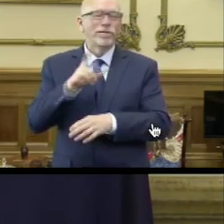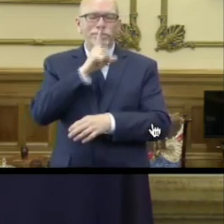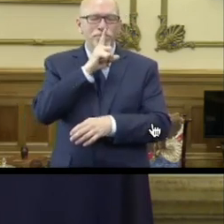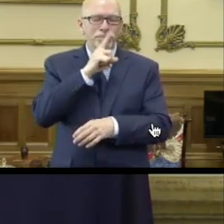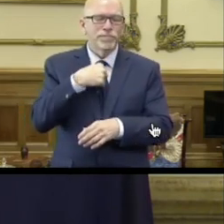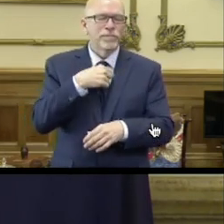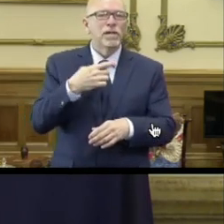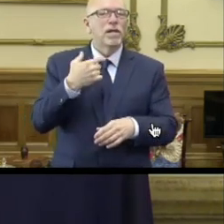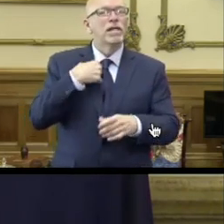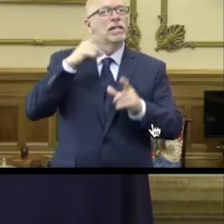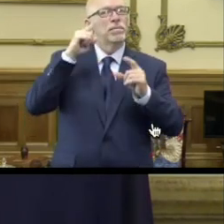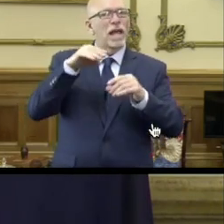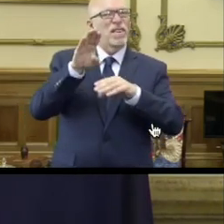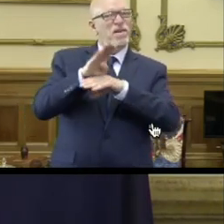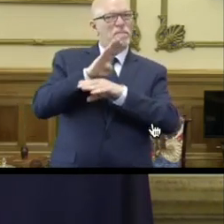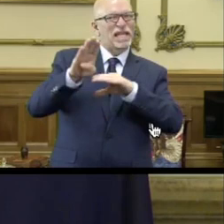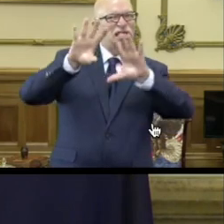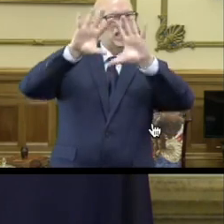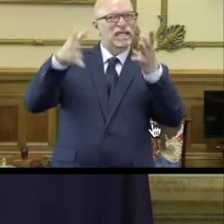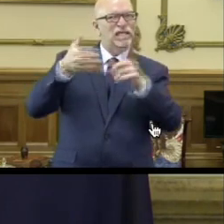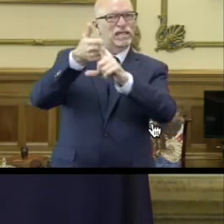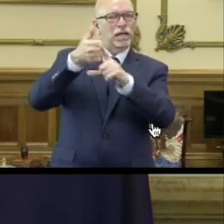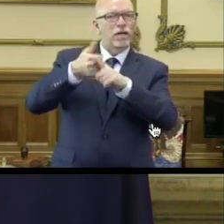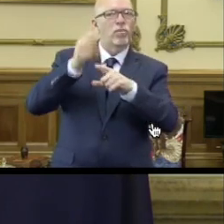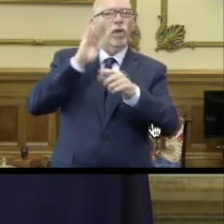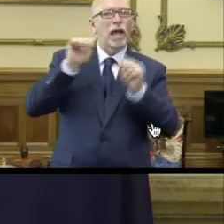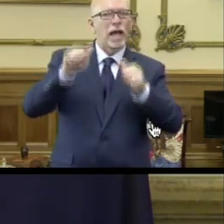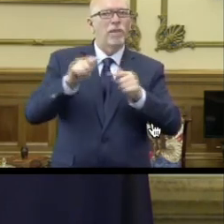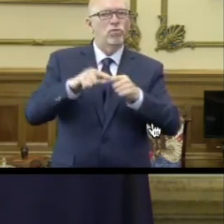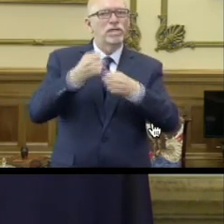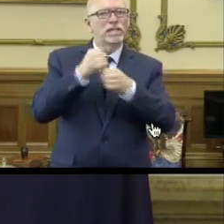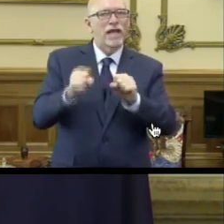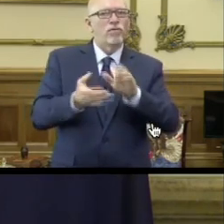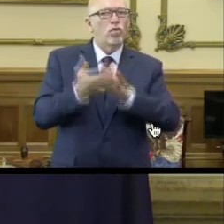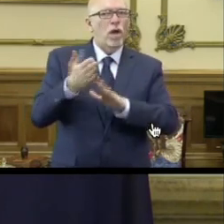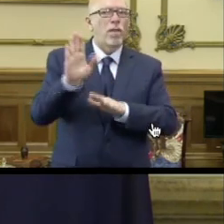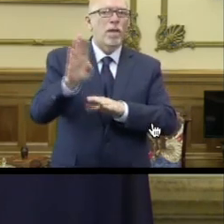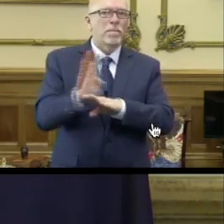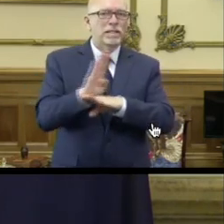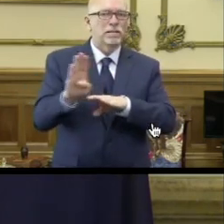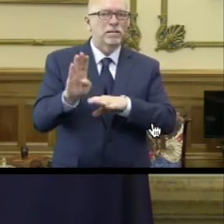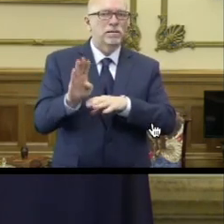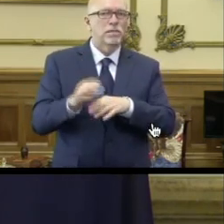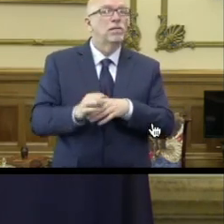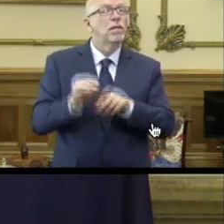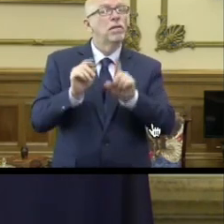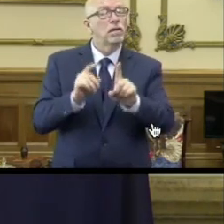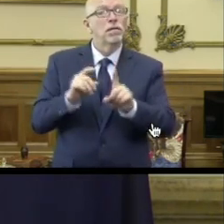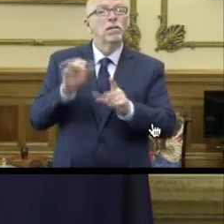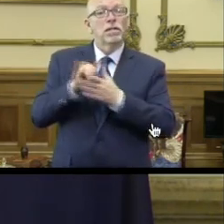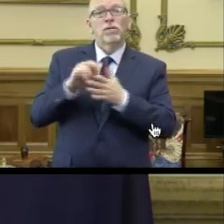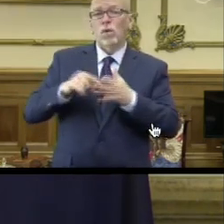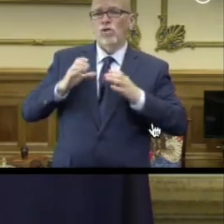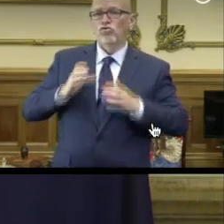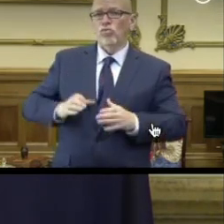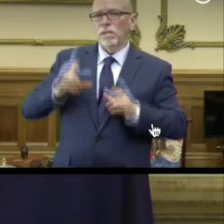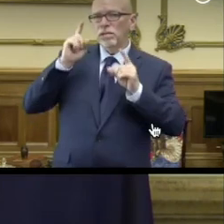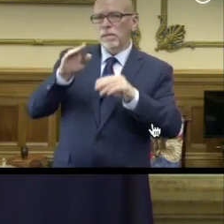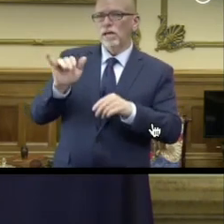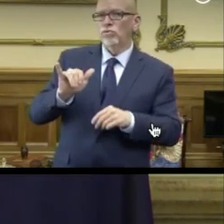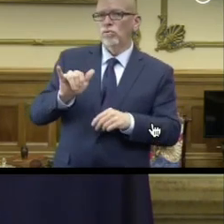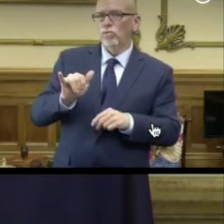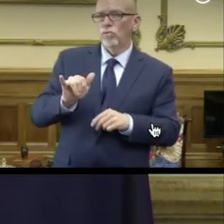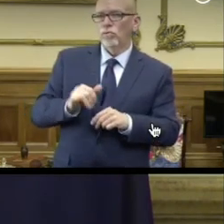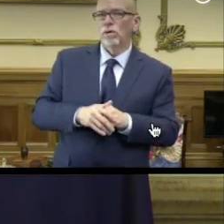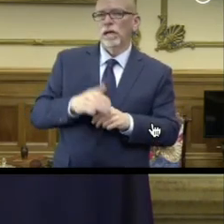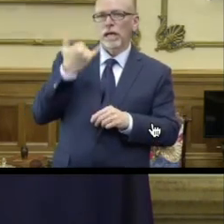What we expect is the business itself to be able to safely conduct business. And by the way, that's what consumers will expect as well.